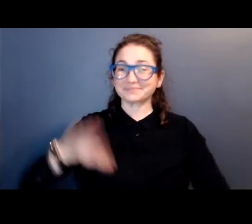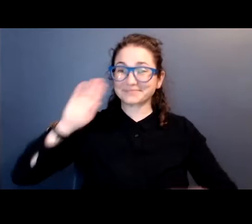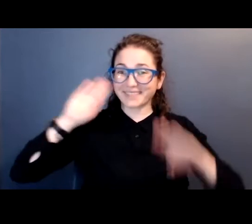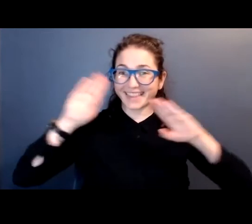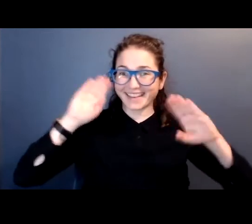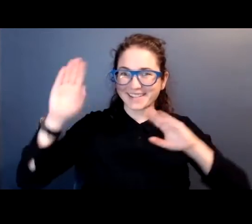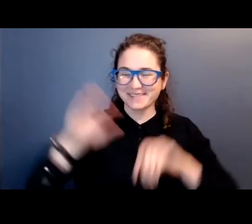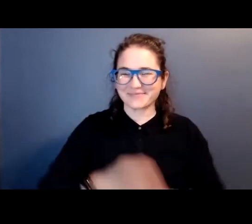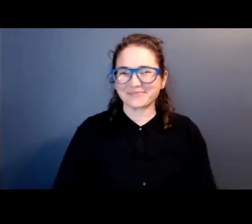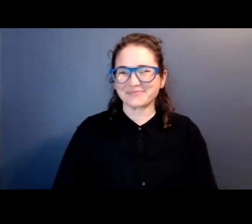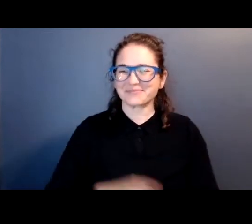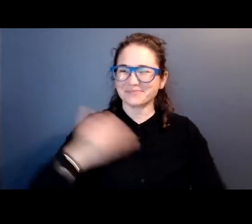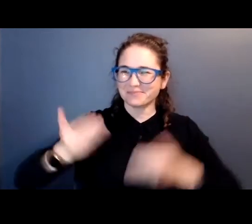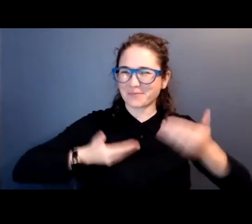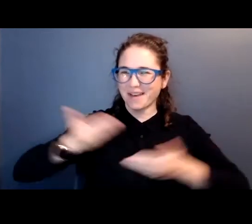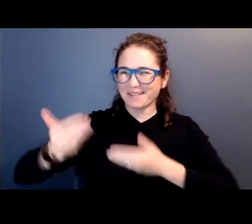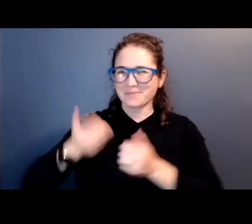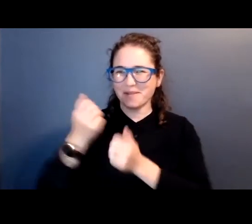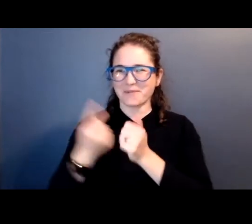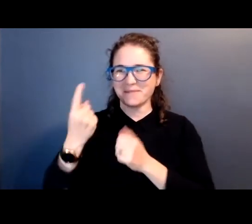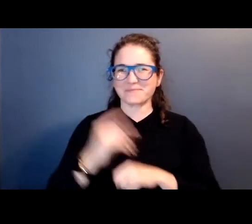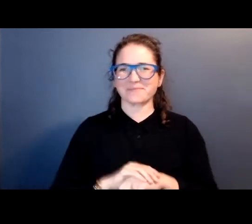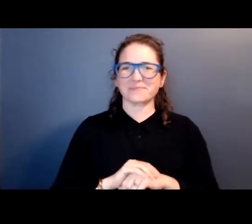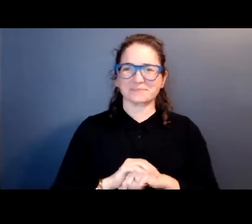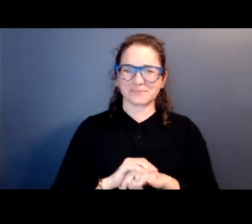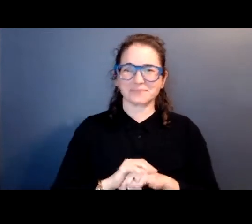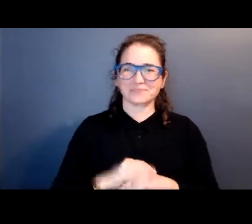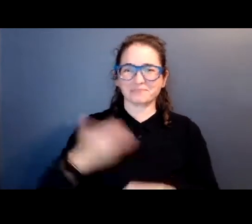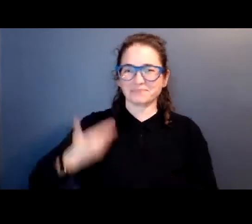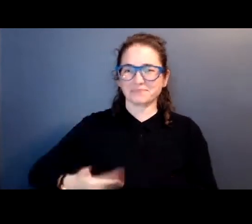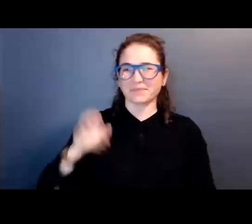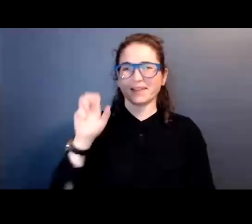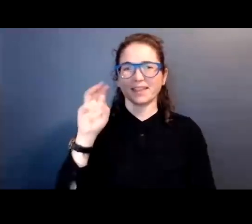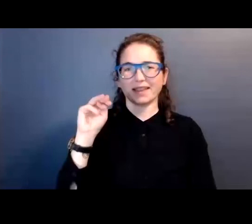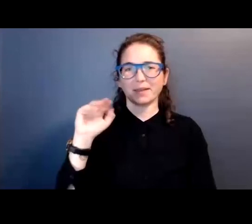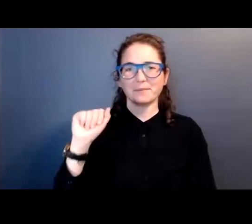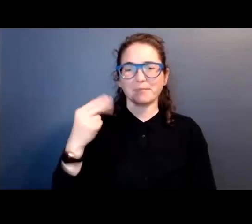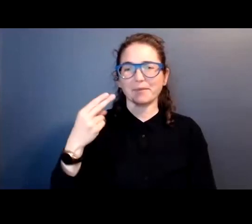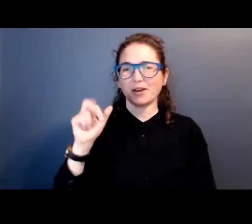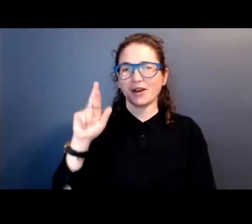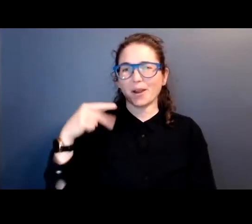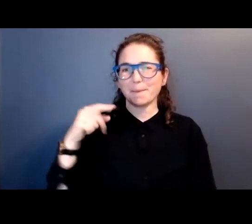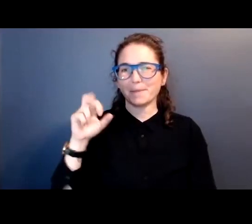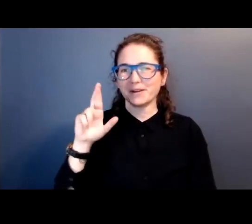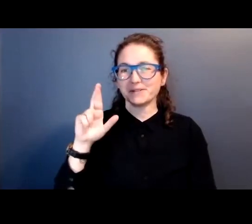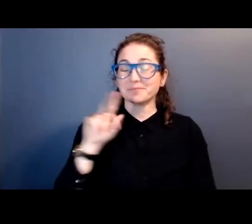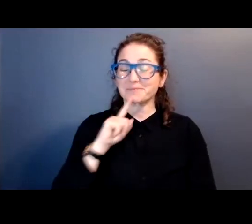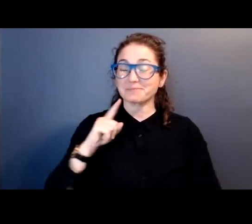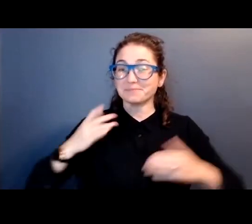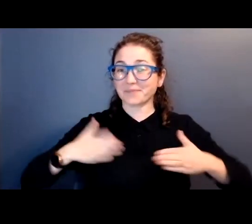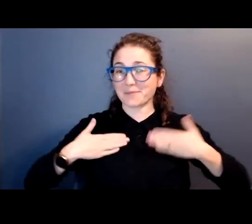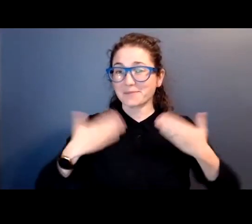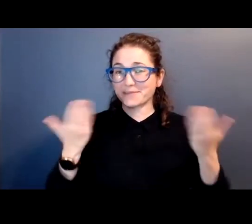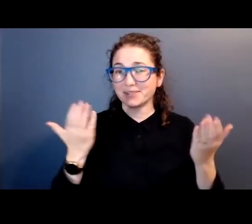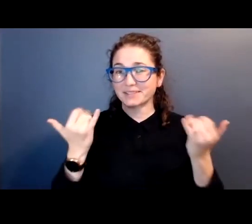Hello. Welcome, everybody. My name is Emma Harper, and I'm very happy to be